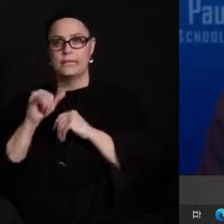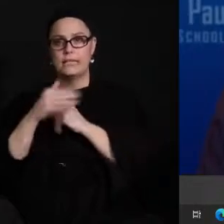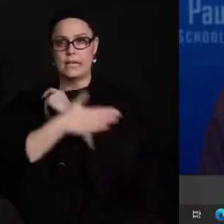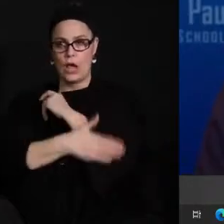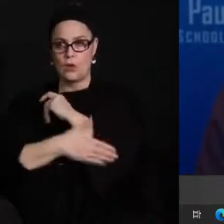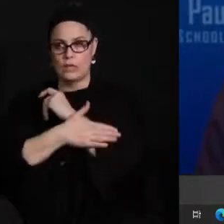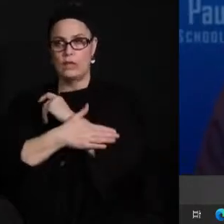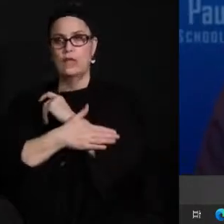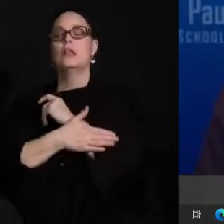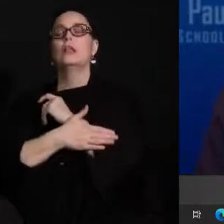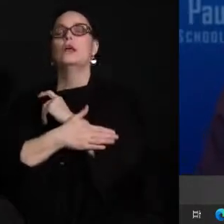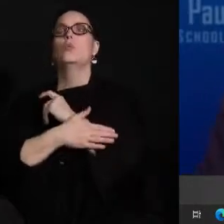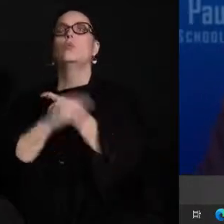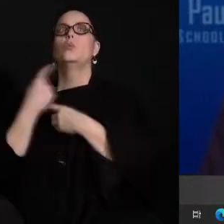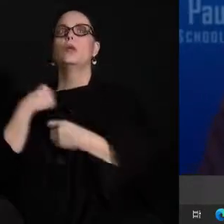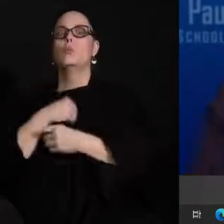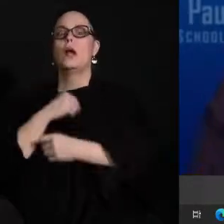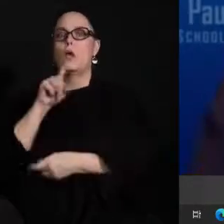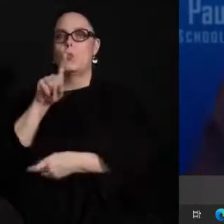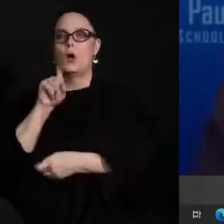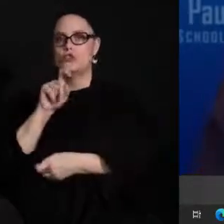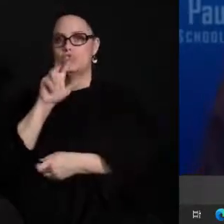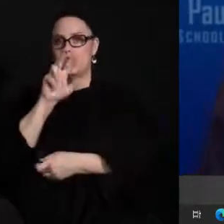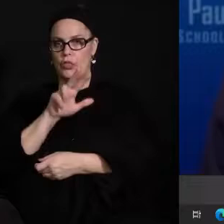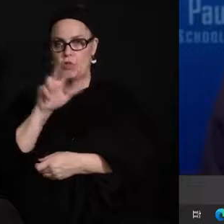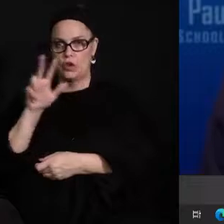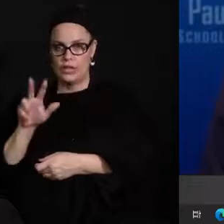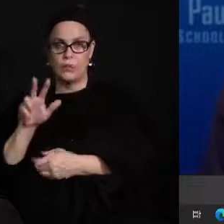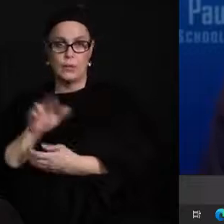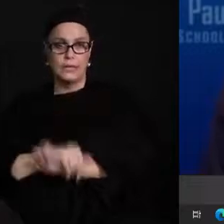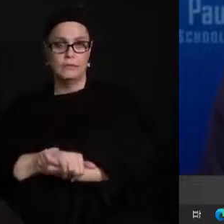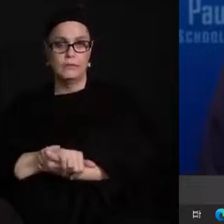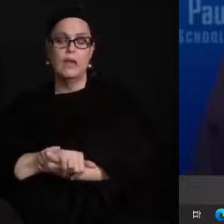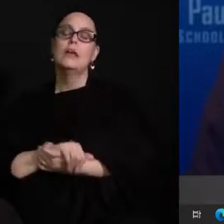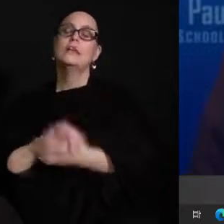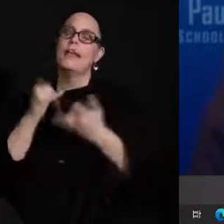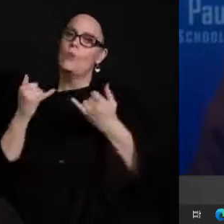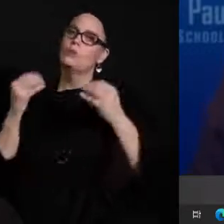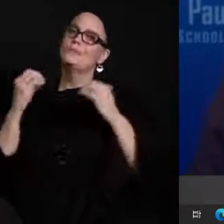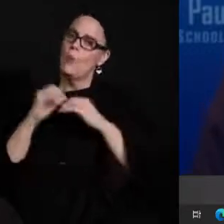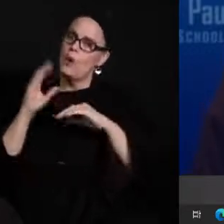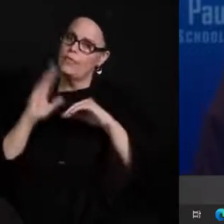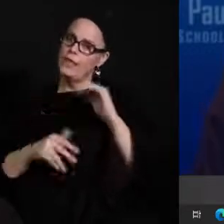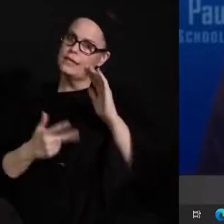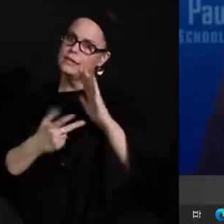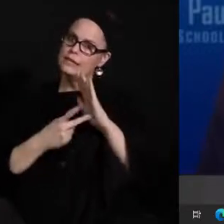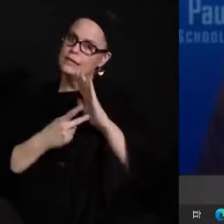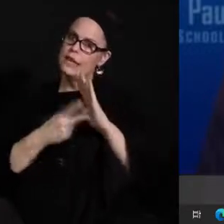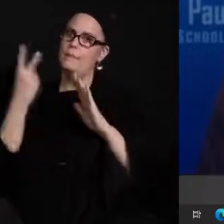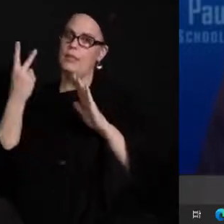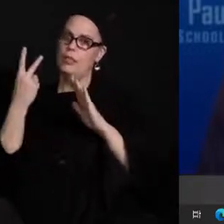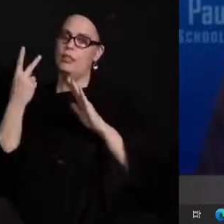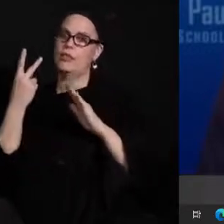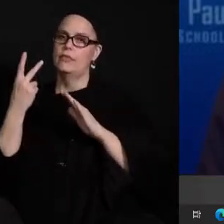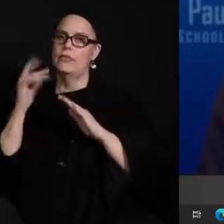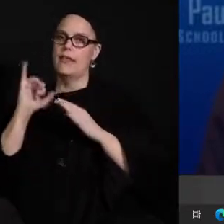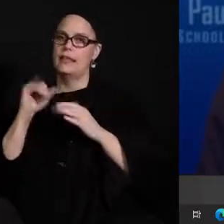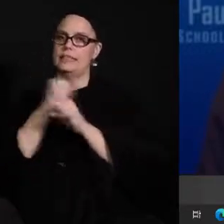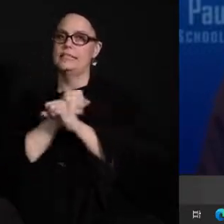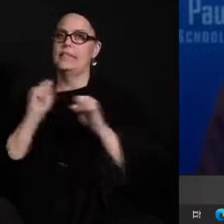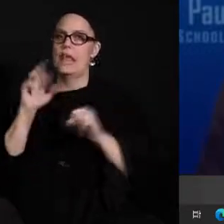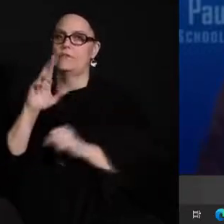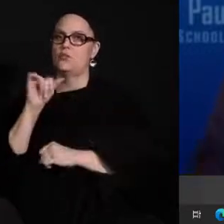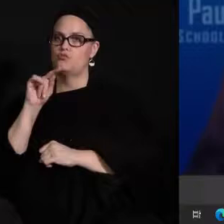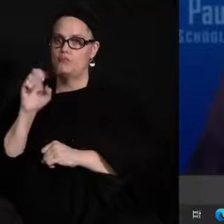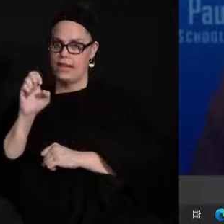3rd we were at 133 so we were far beyond uh more than double uh the safe rate for being